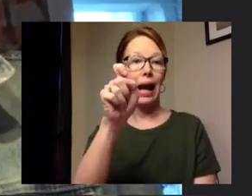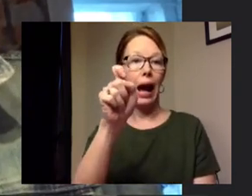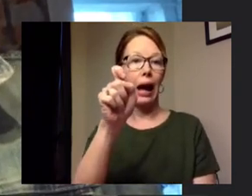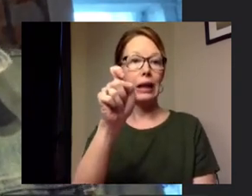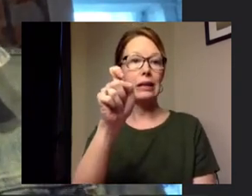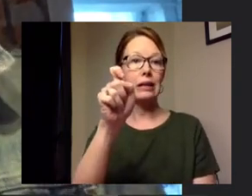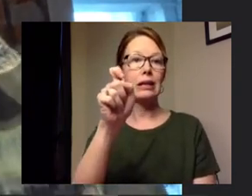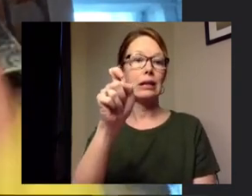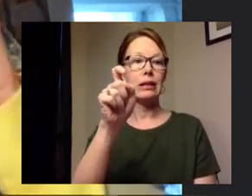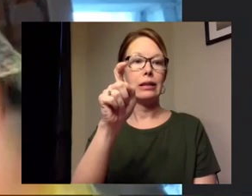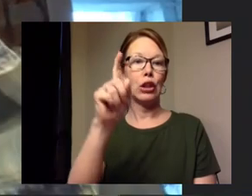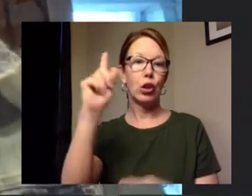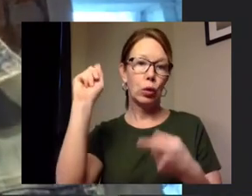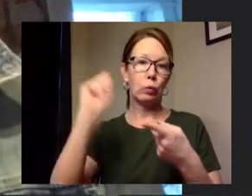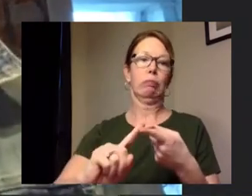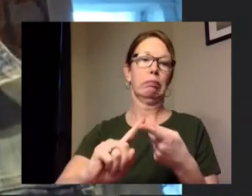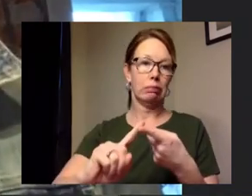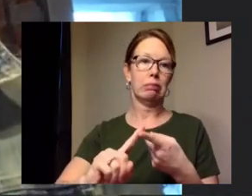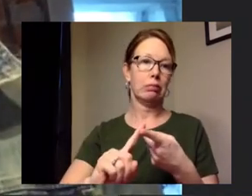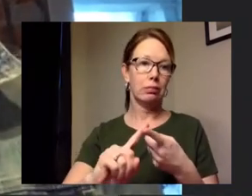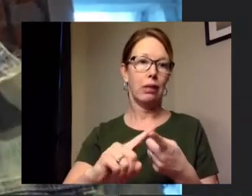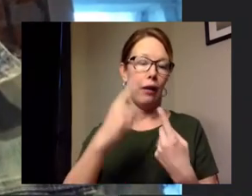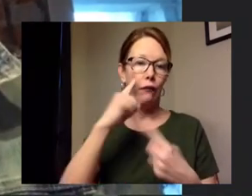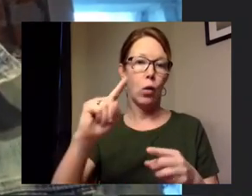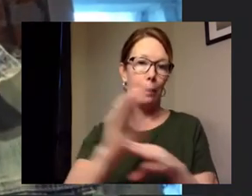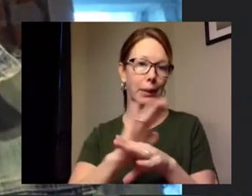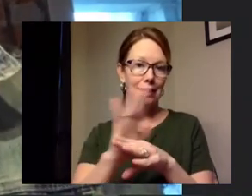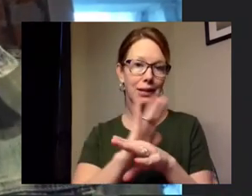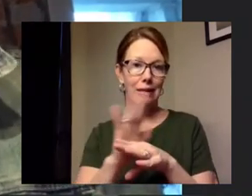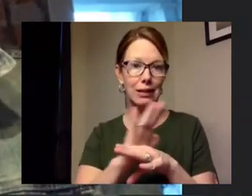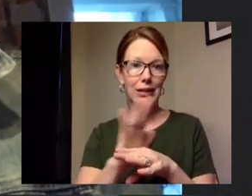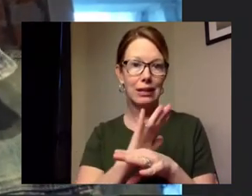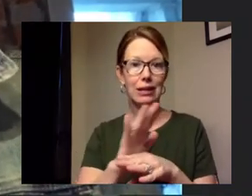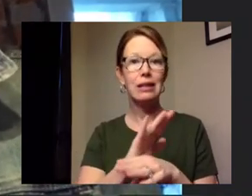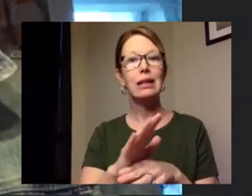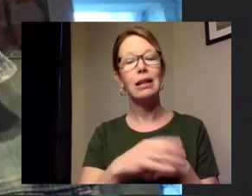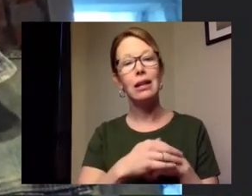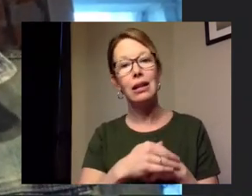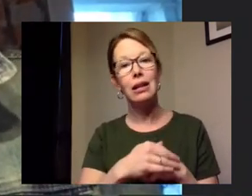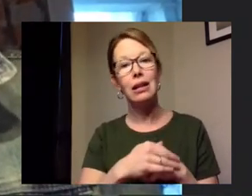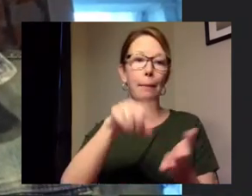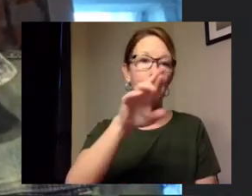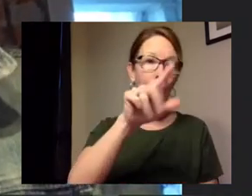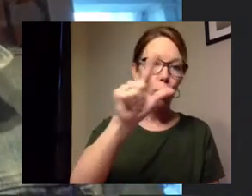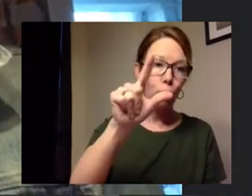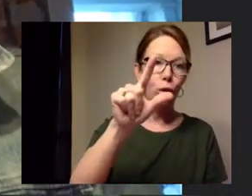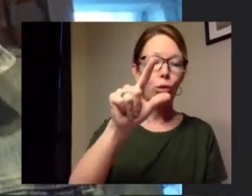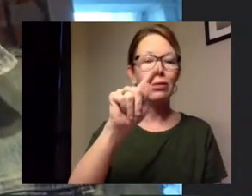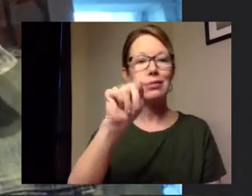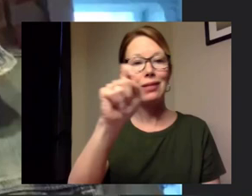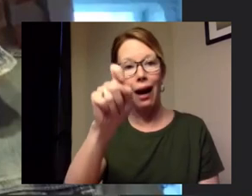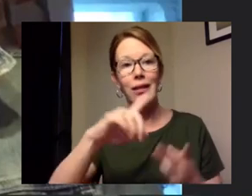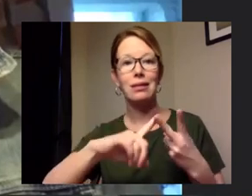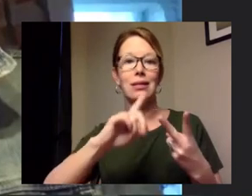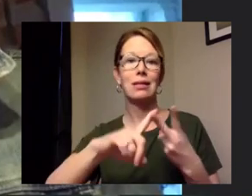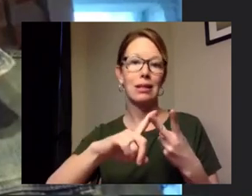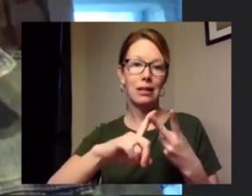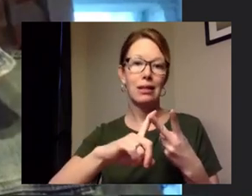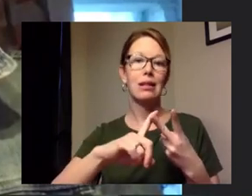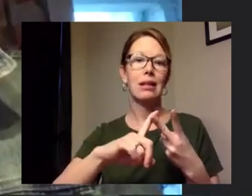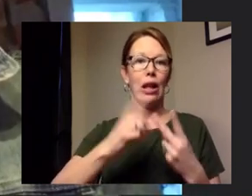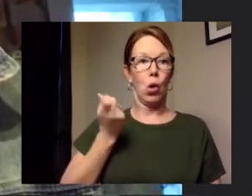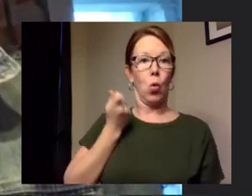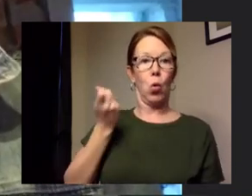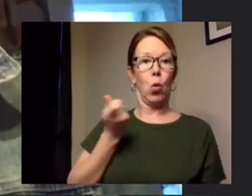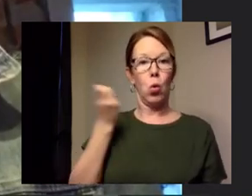businesses excuse me that includes provisions like payroll tax deferral and the ability to immediately